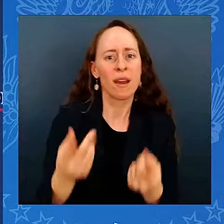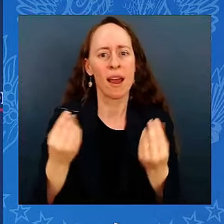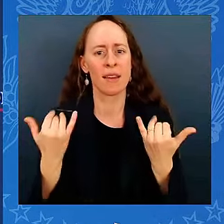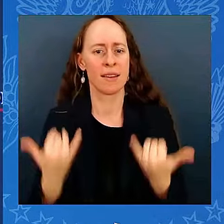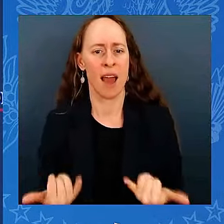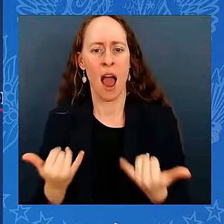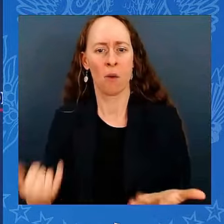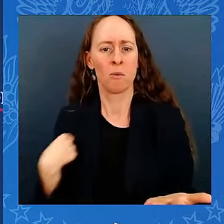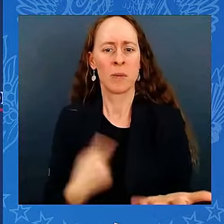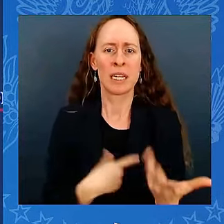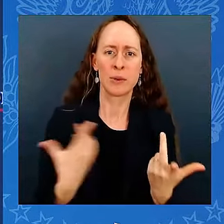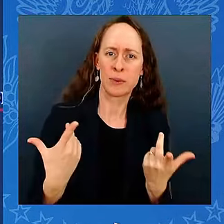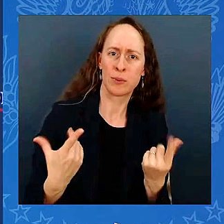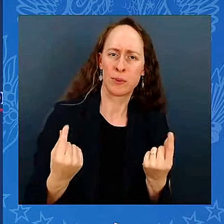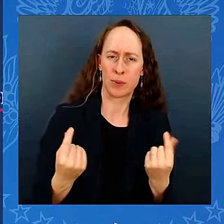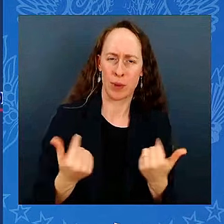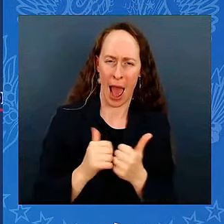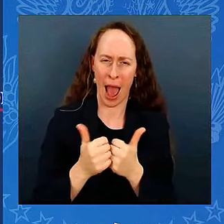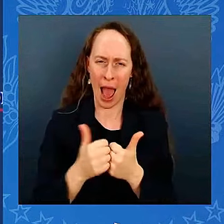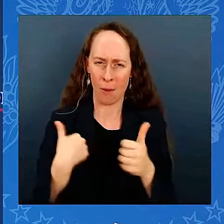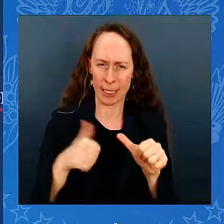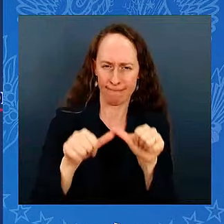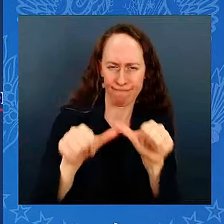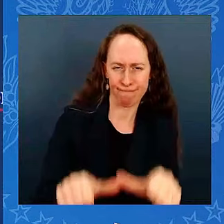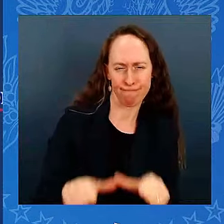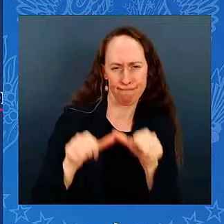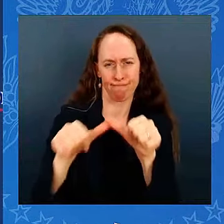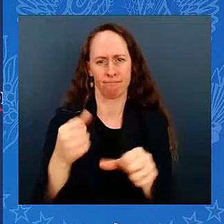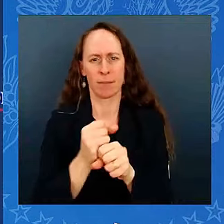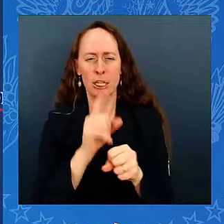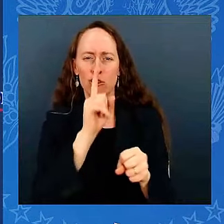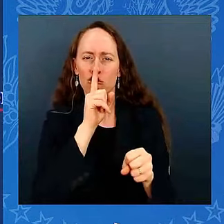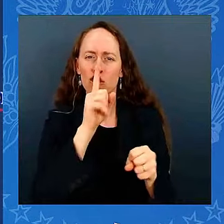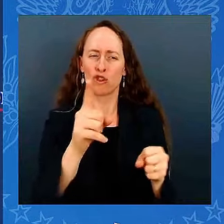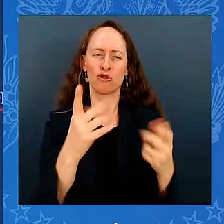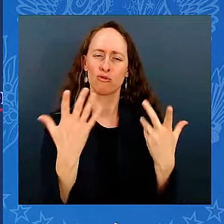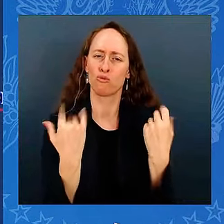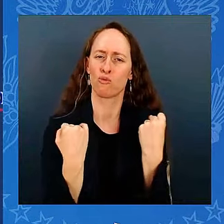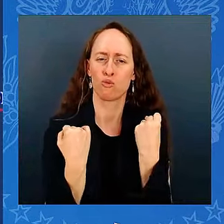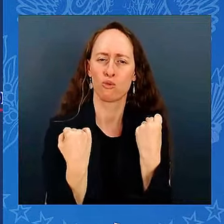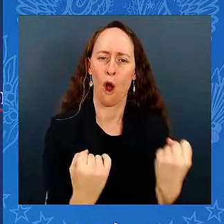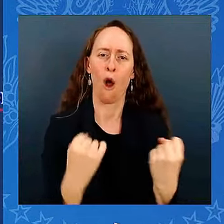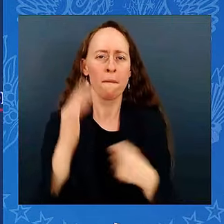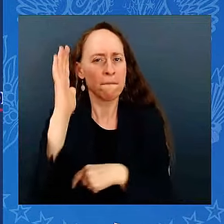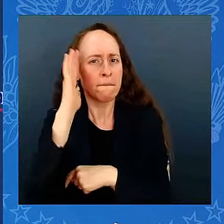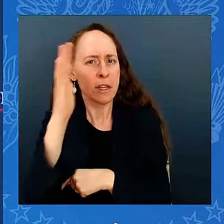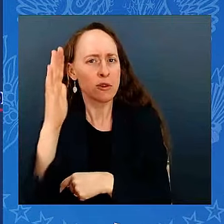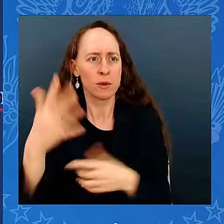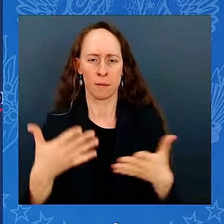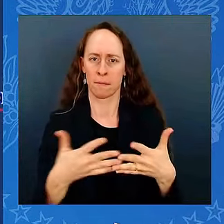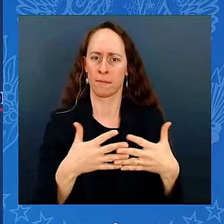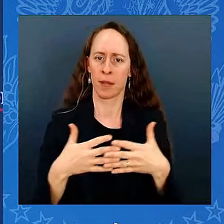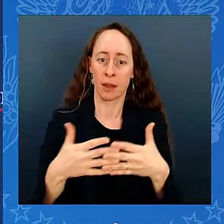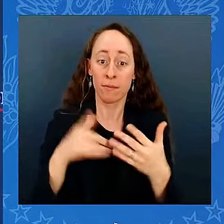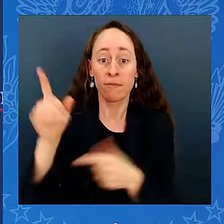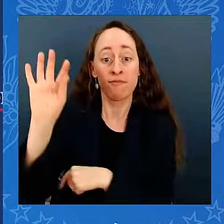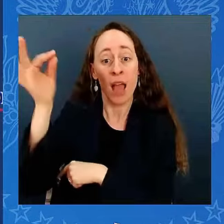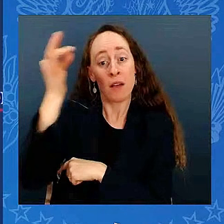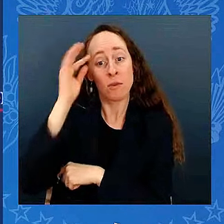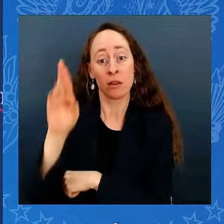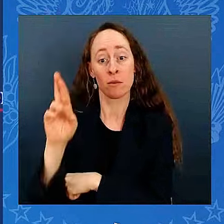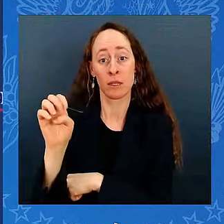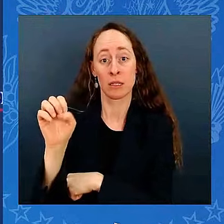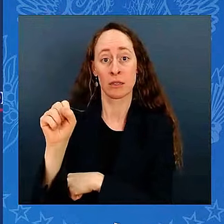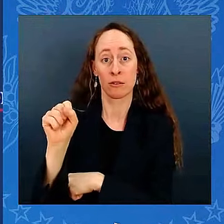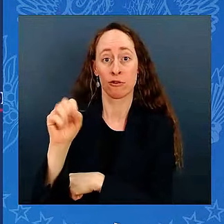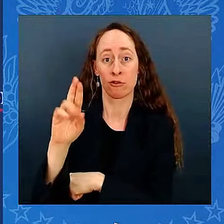So let's be clear. The Fed lowering interest rates isn't a declaration of victory. It's a declaration of progress. It's a